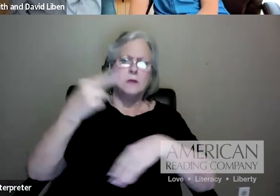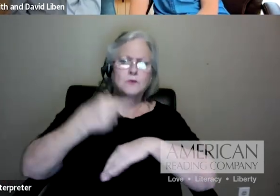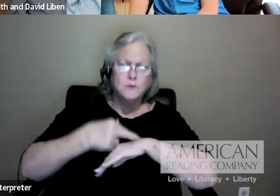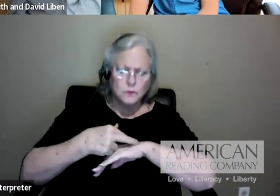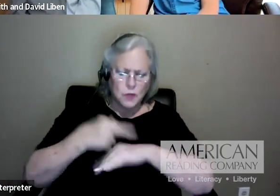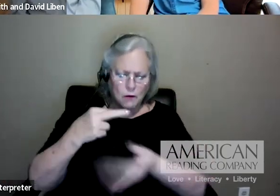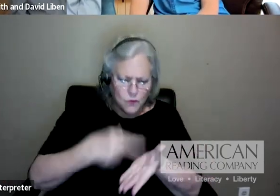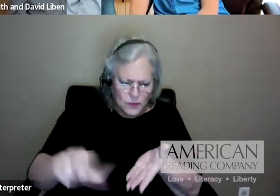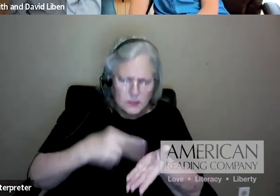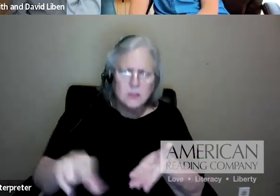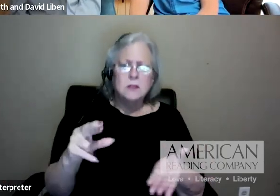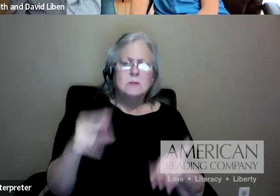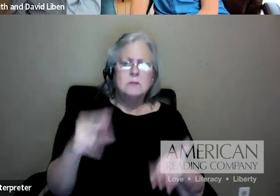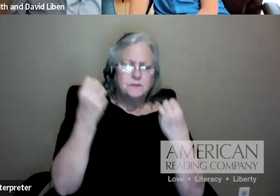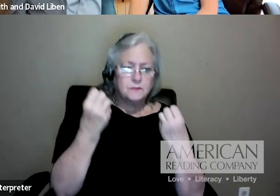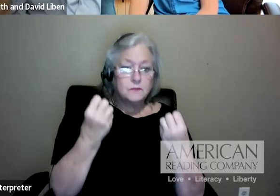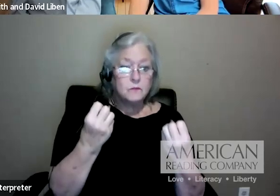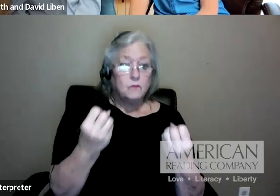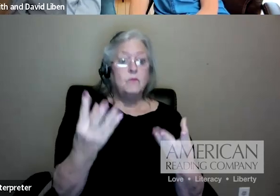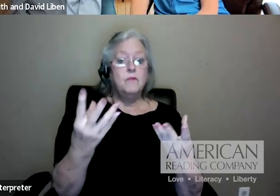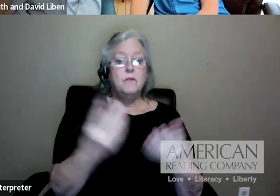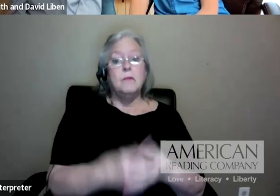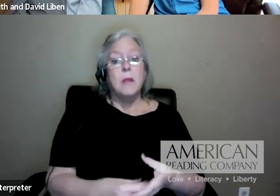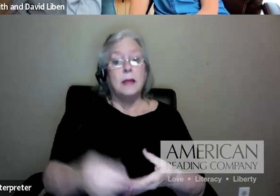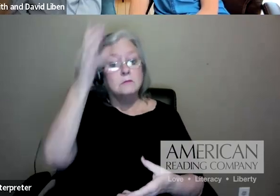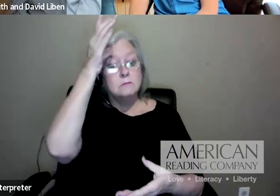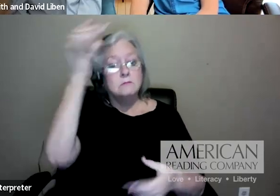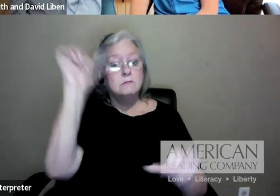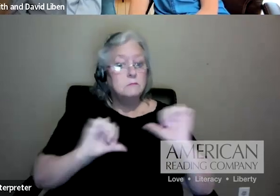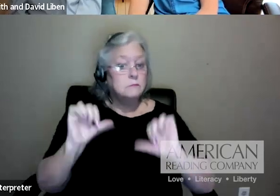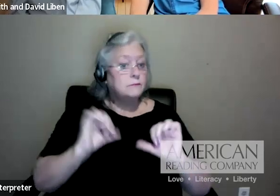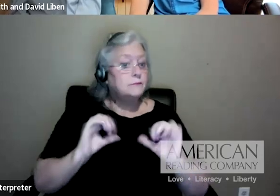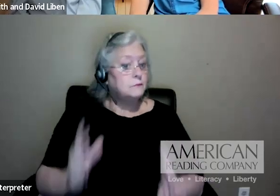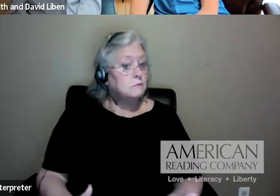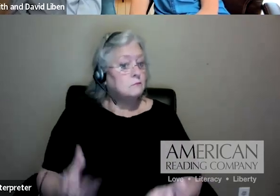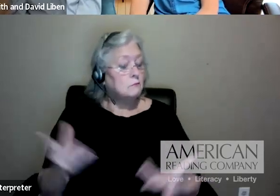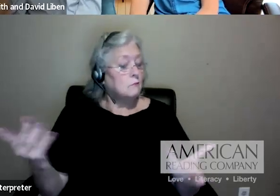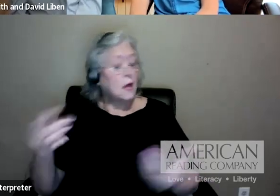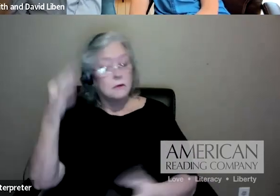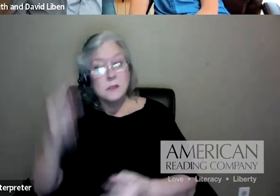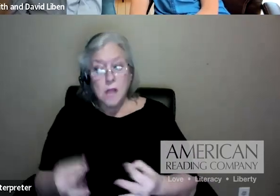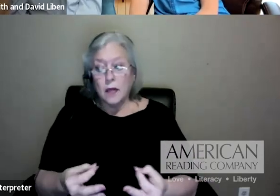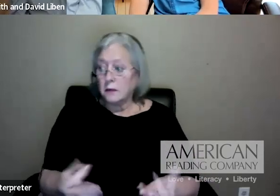cognitive scientists have come to the conclusion that reading has a lot to do with words,